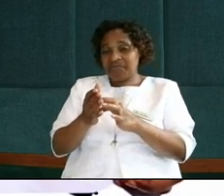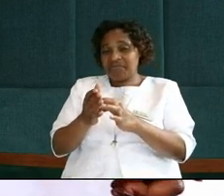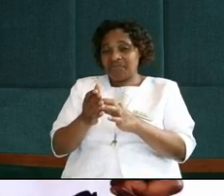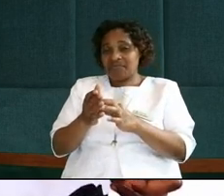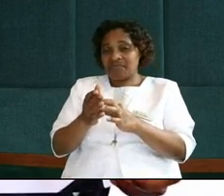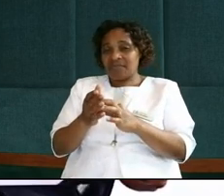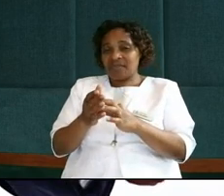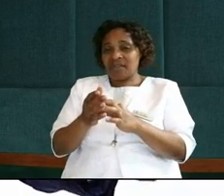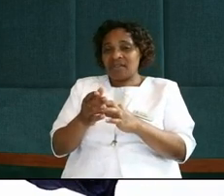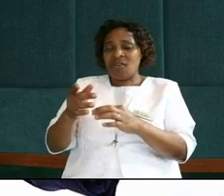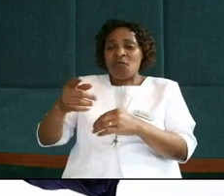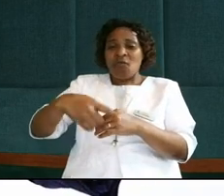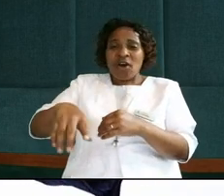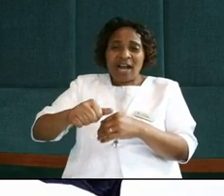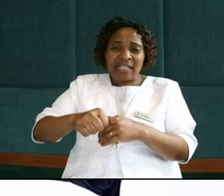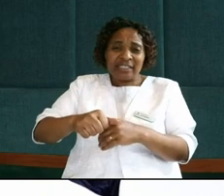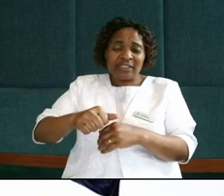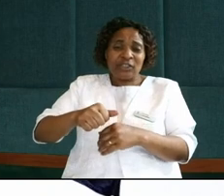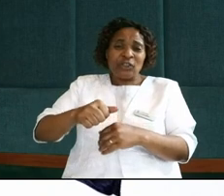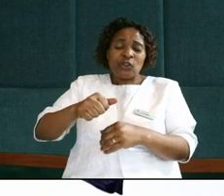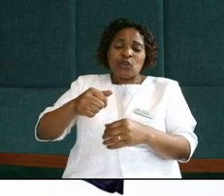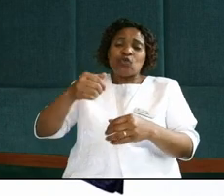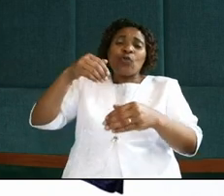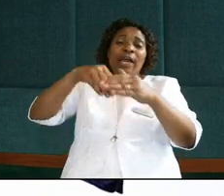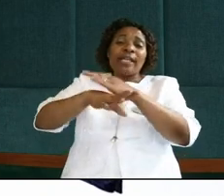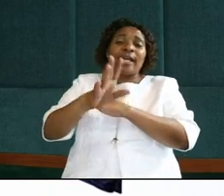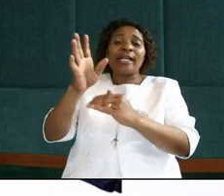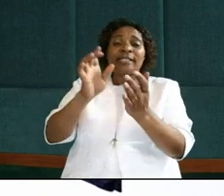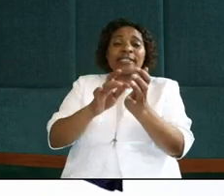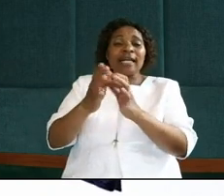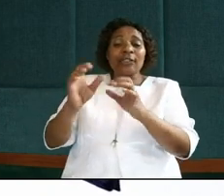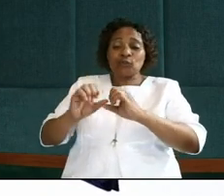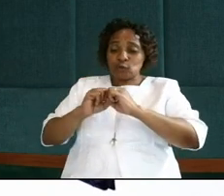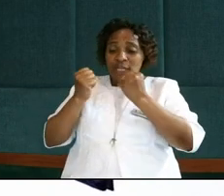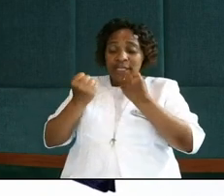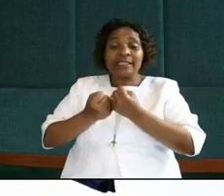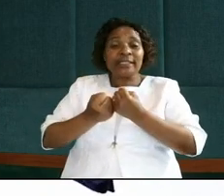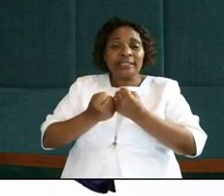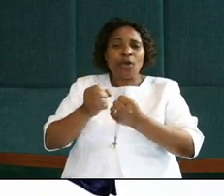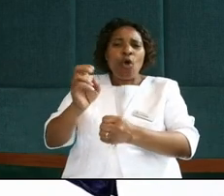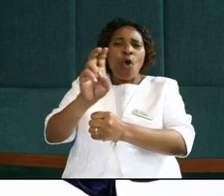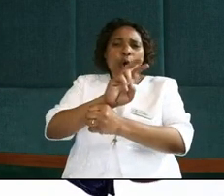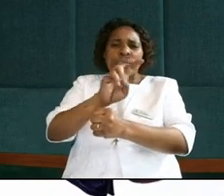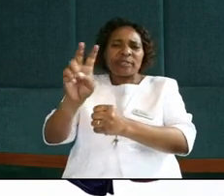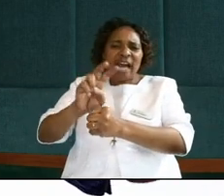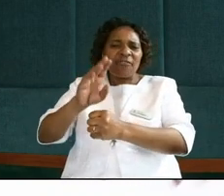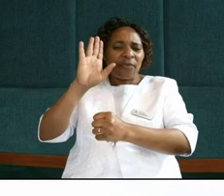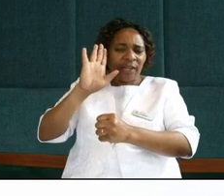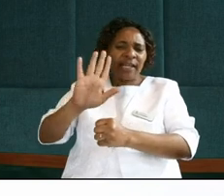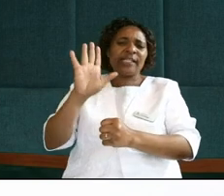for us to fit in the society, we must observe the ritual